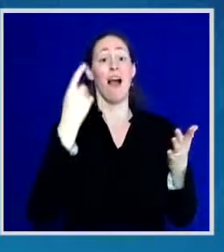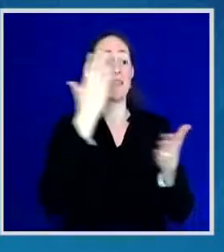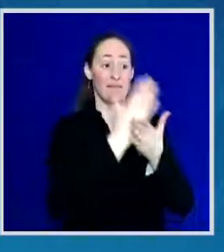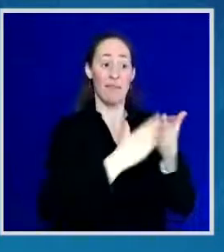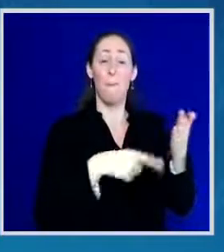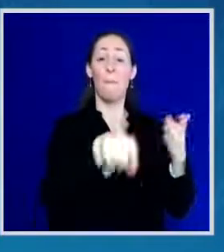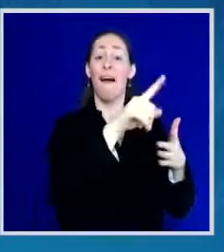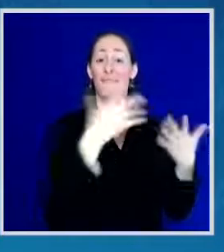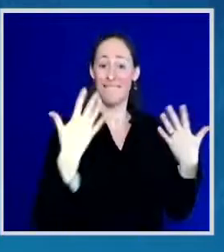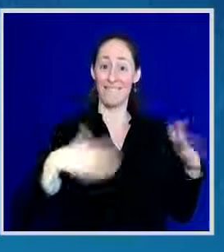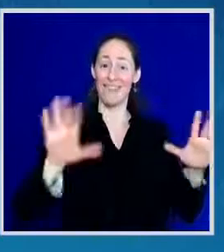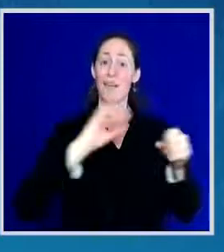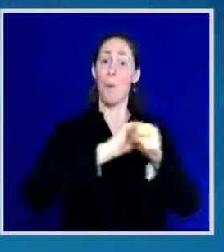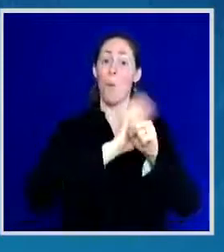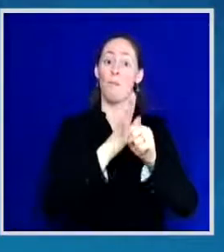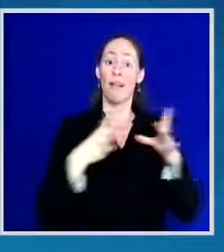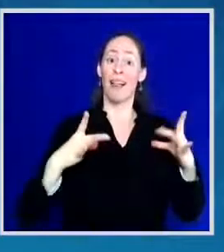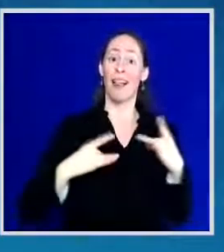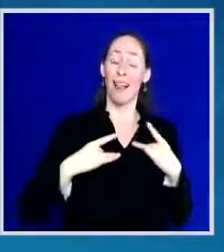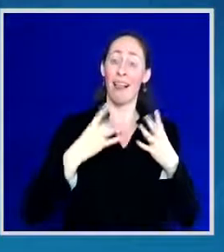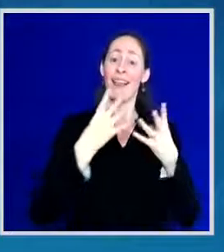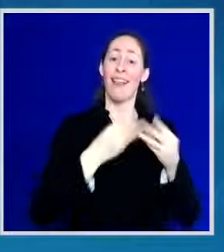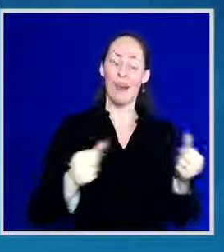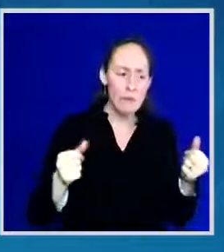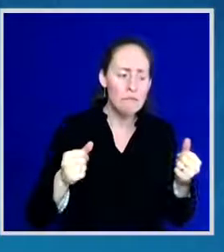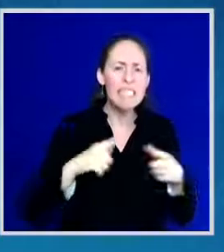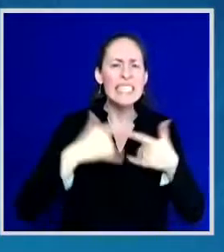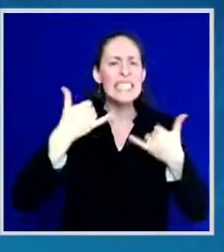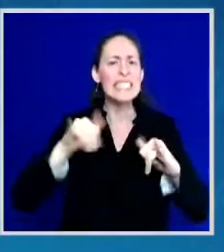My colleagues and I have worked tirelessly, y'all.